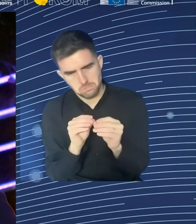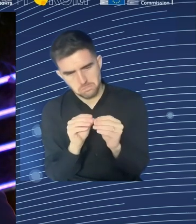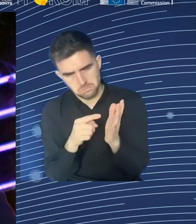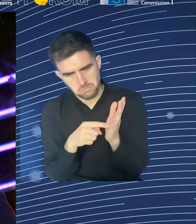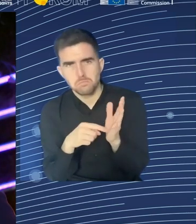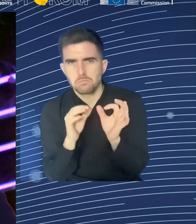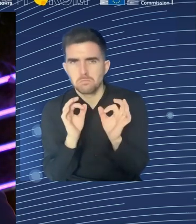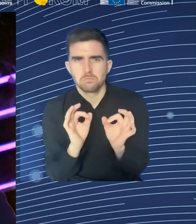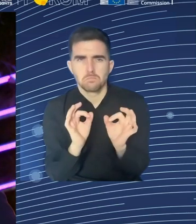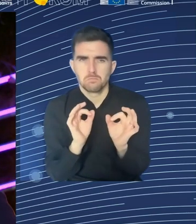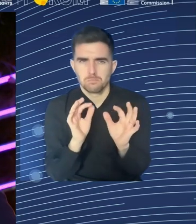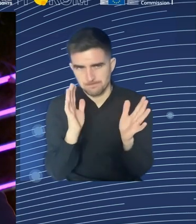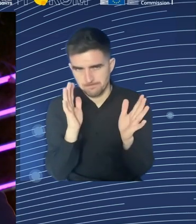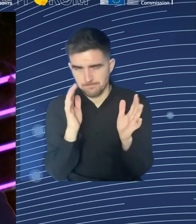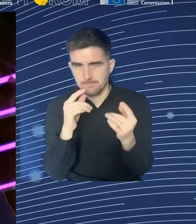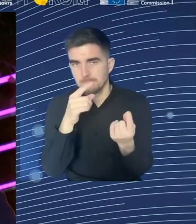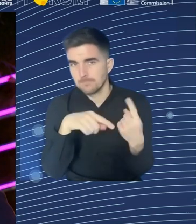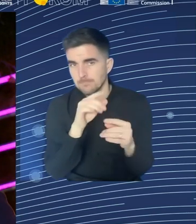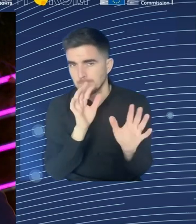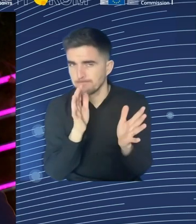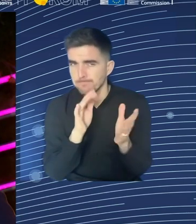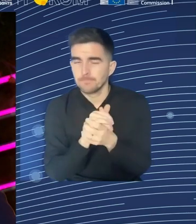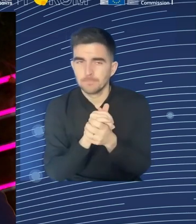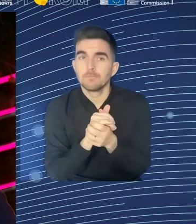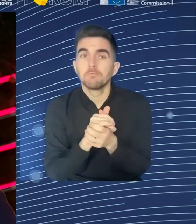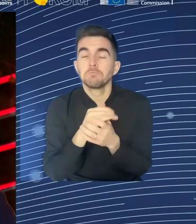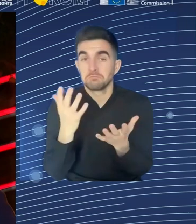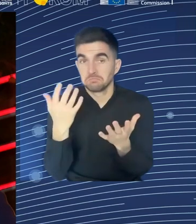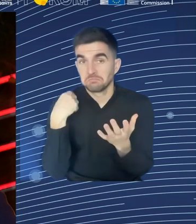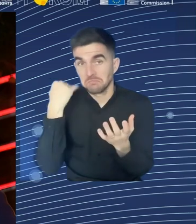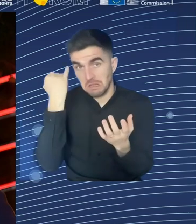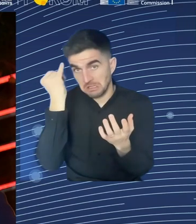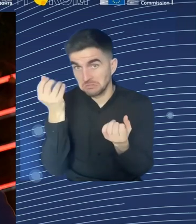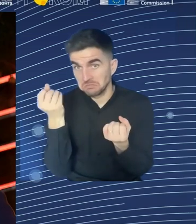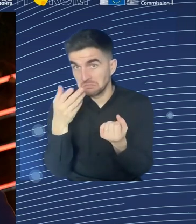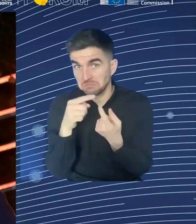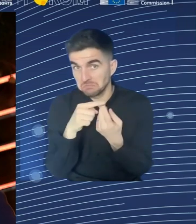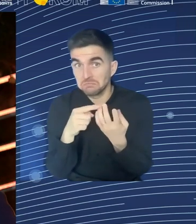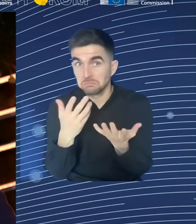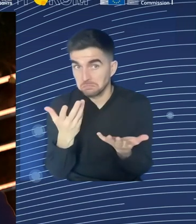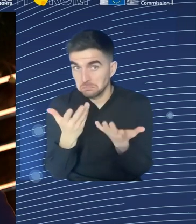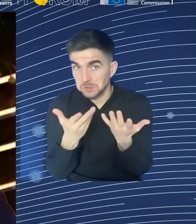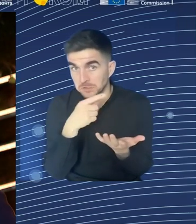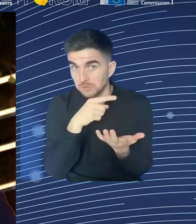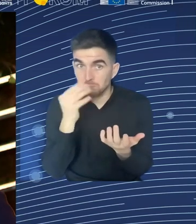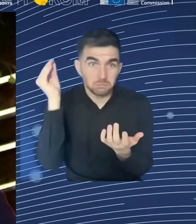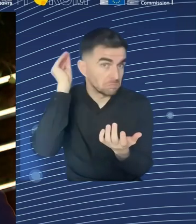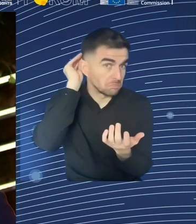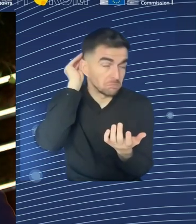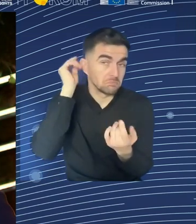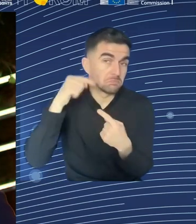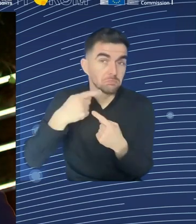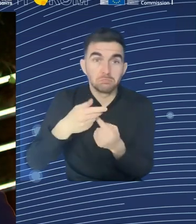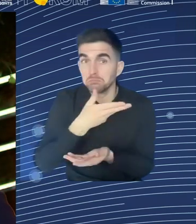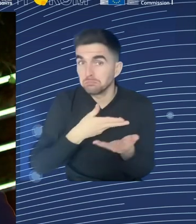Barbara. The pay is part of the story. And our research says that